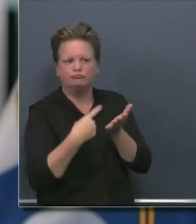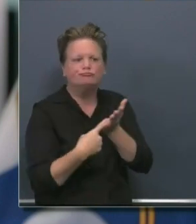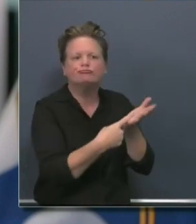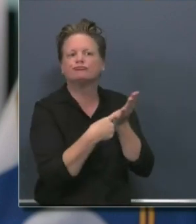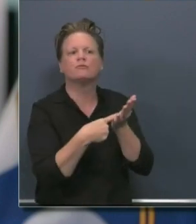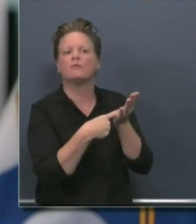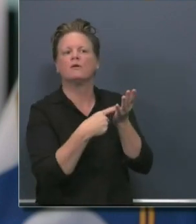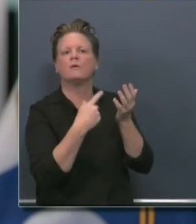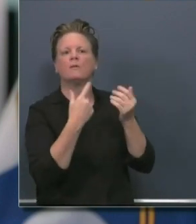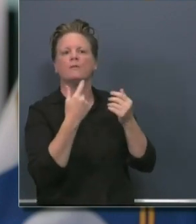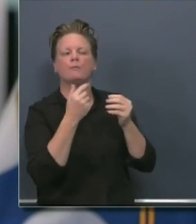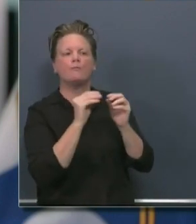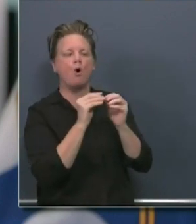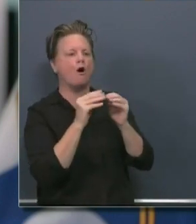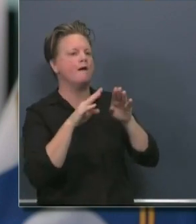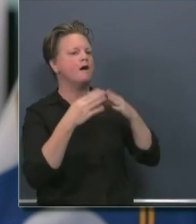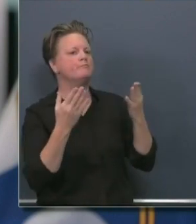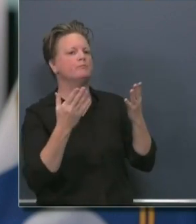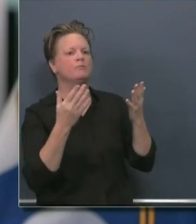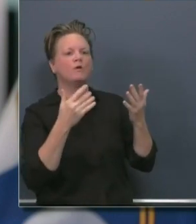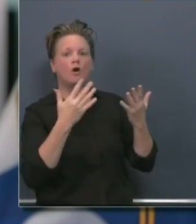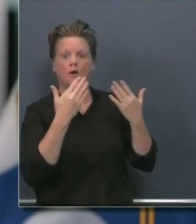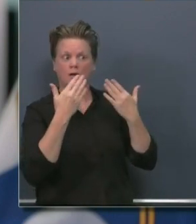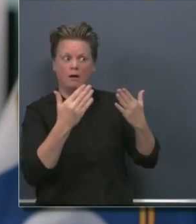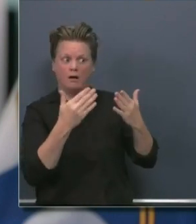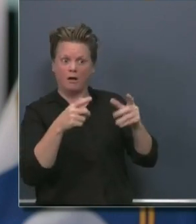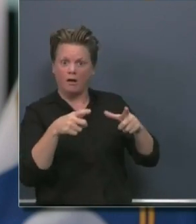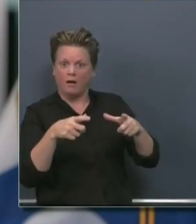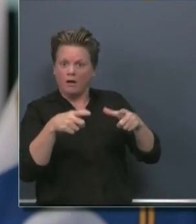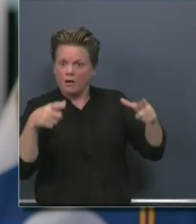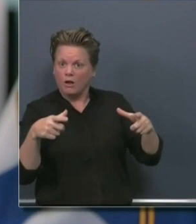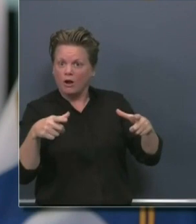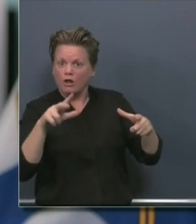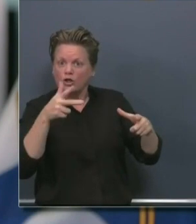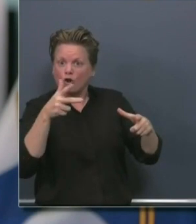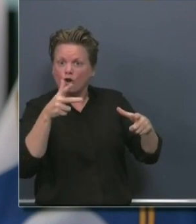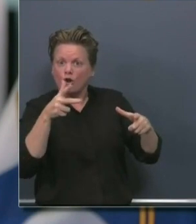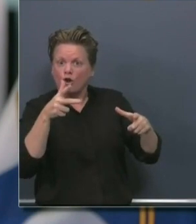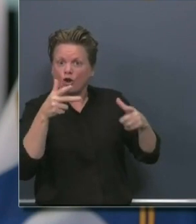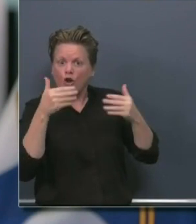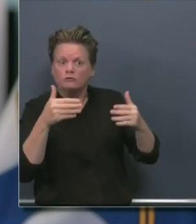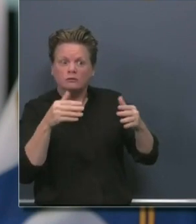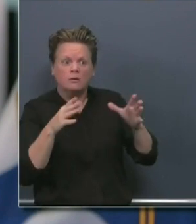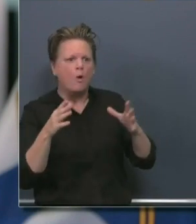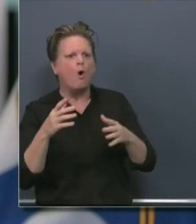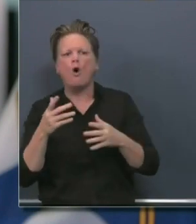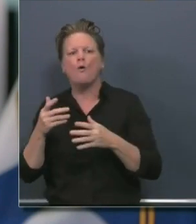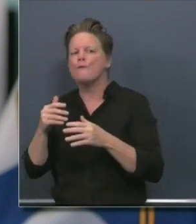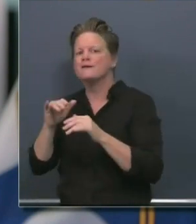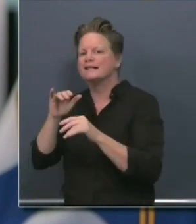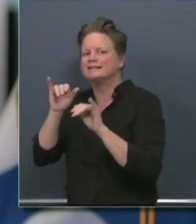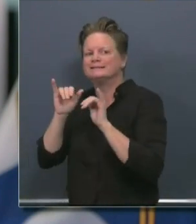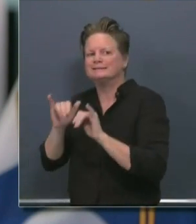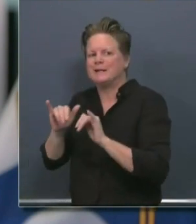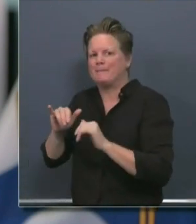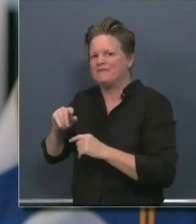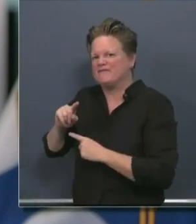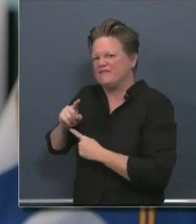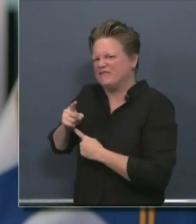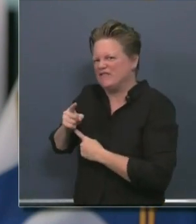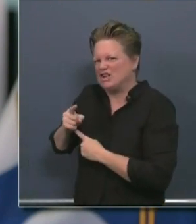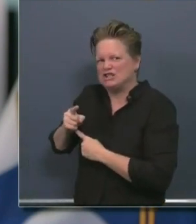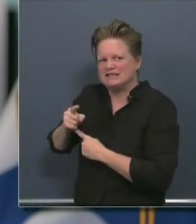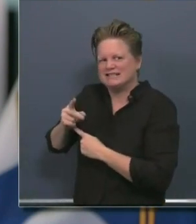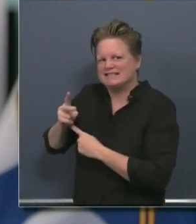further, and other counties that don't want to even go as far as the state, which is the case in Alameda County.